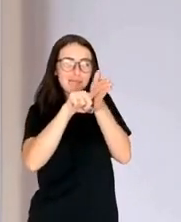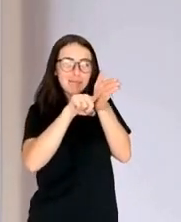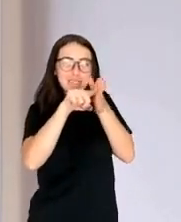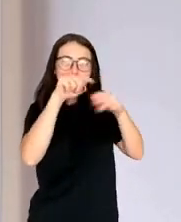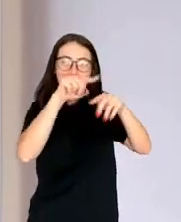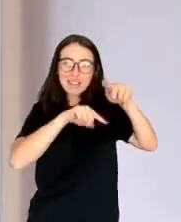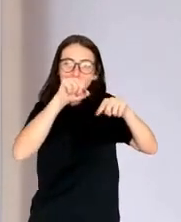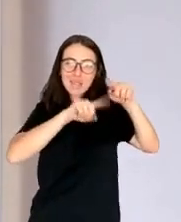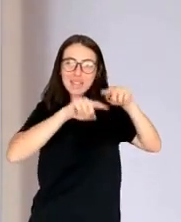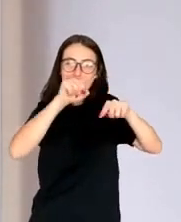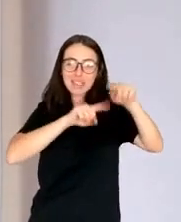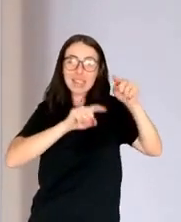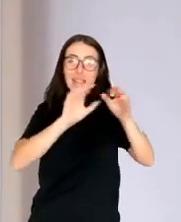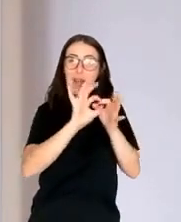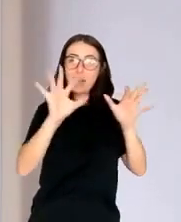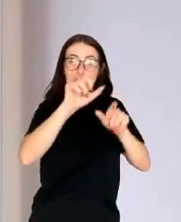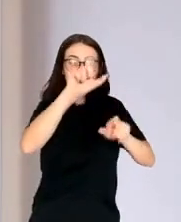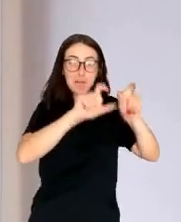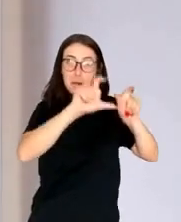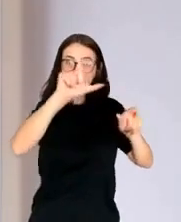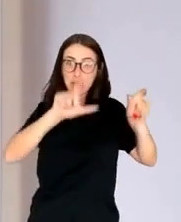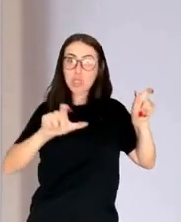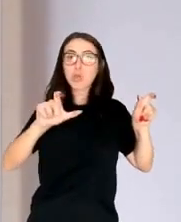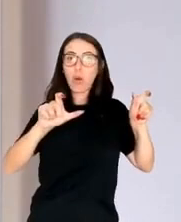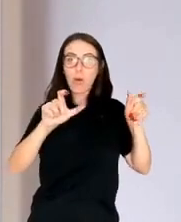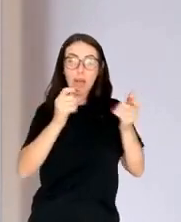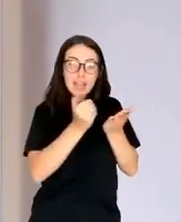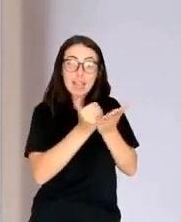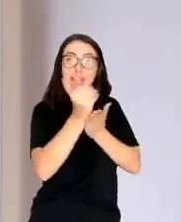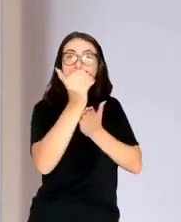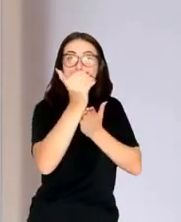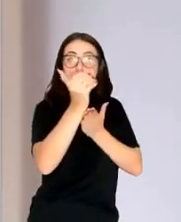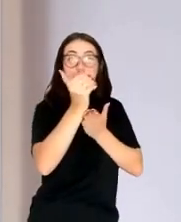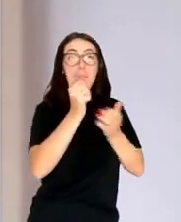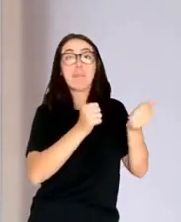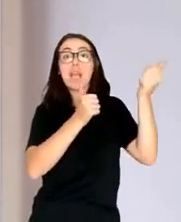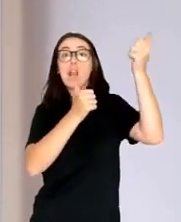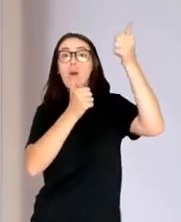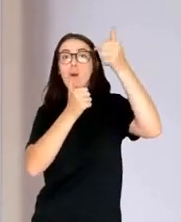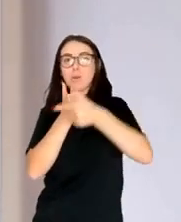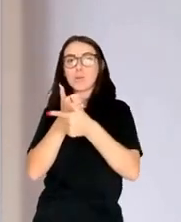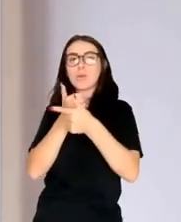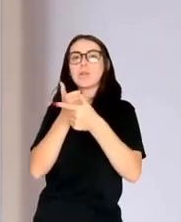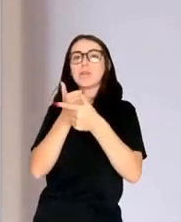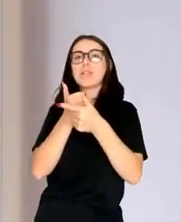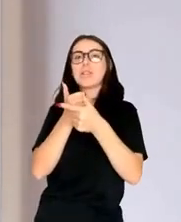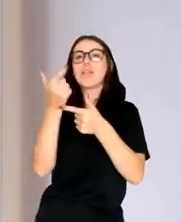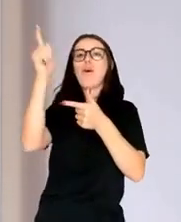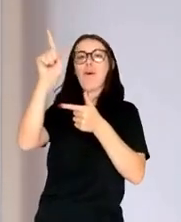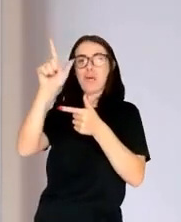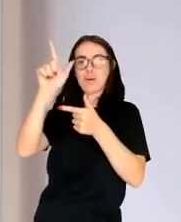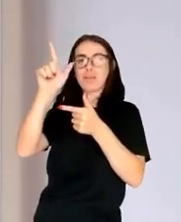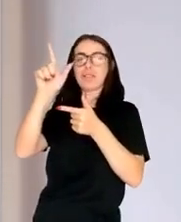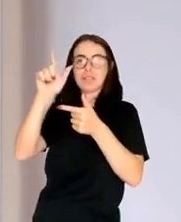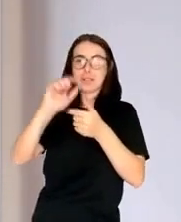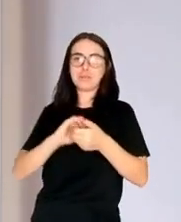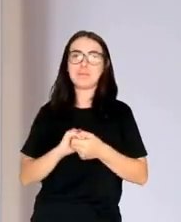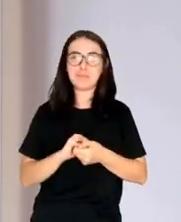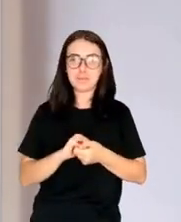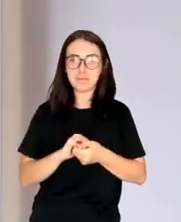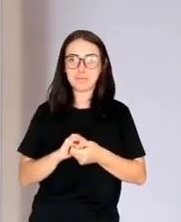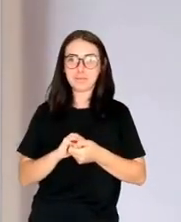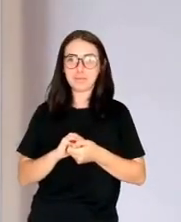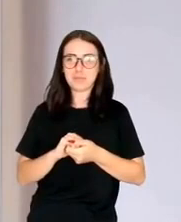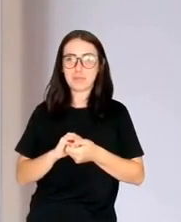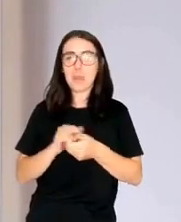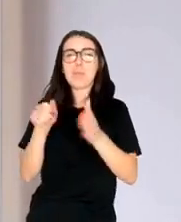all but the most advanced newsrooms can give to their reporters. Of course, it's larger than tech. I